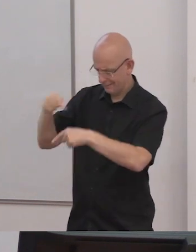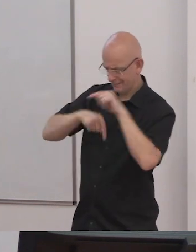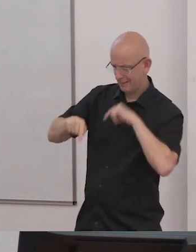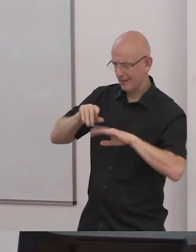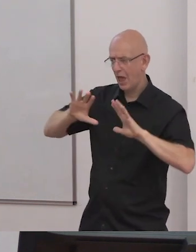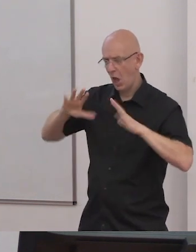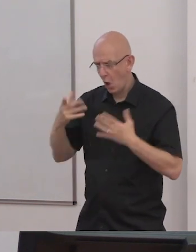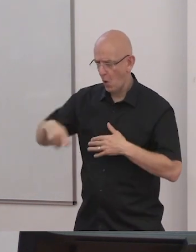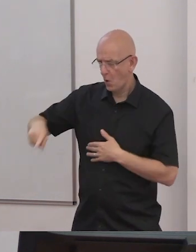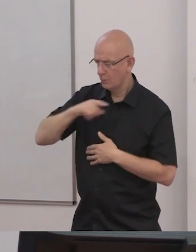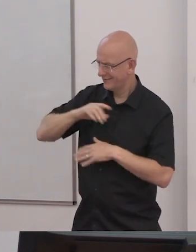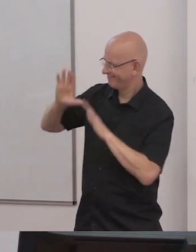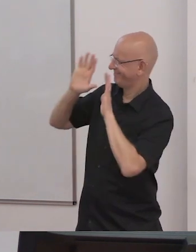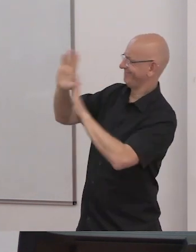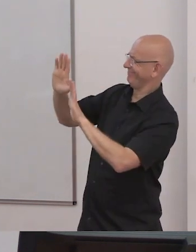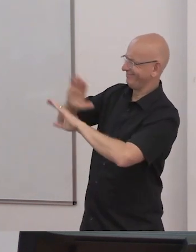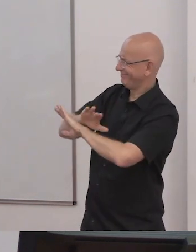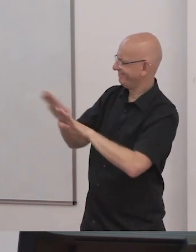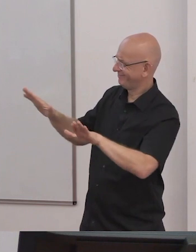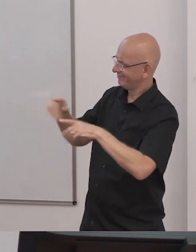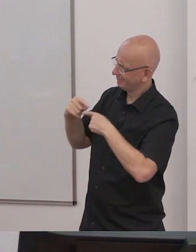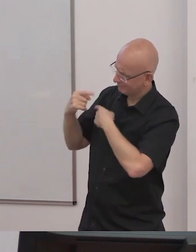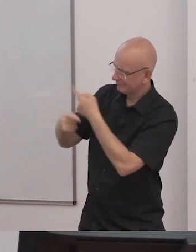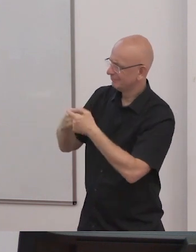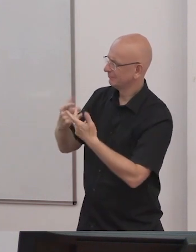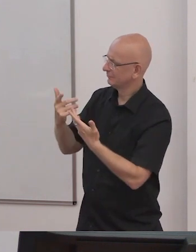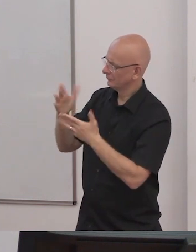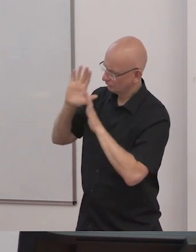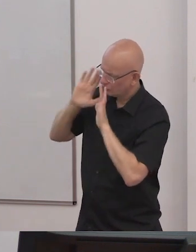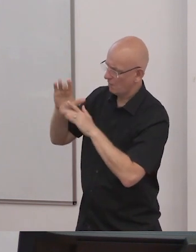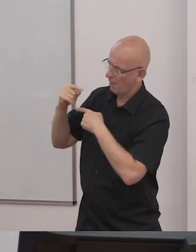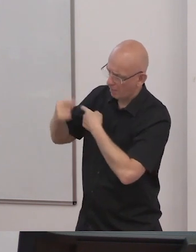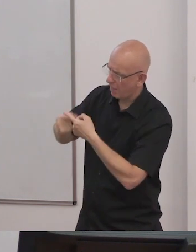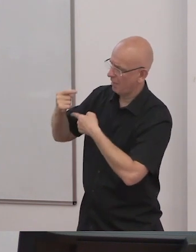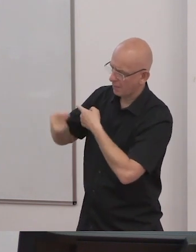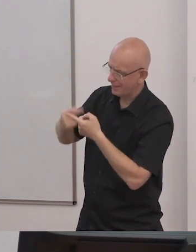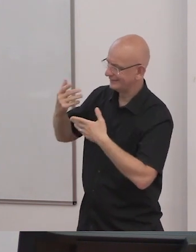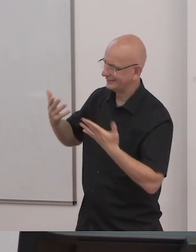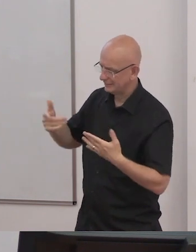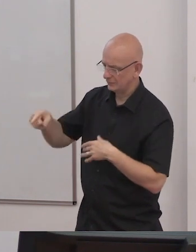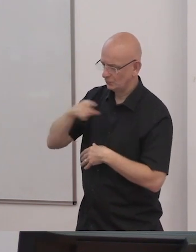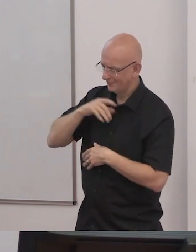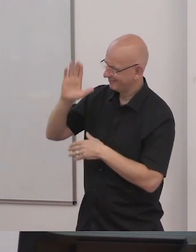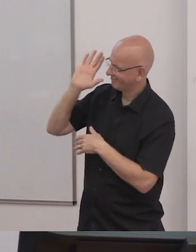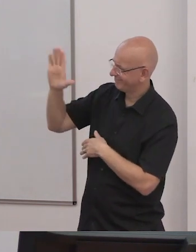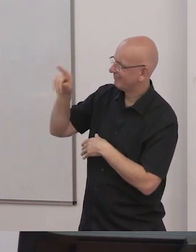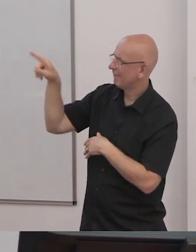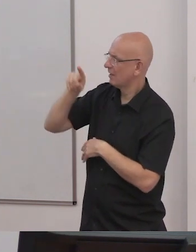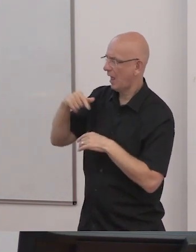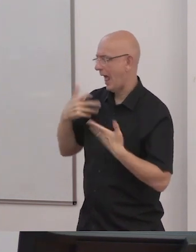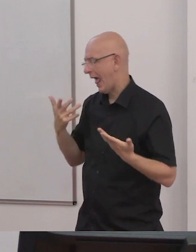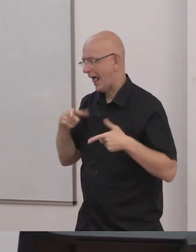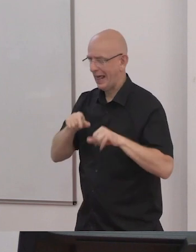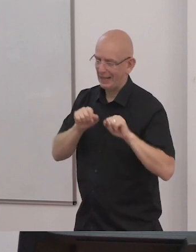ableism that's behind the process of special schooling? How The value